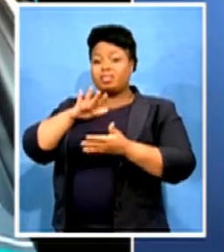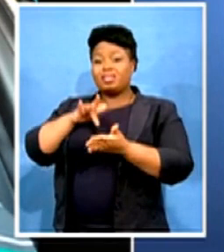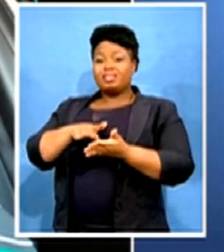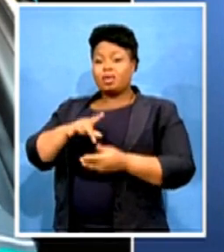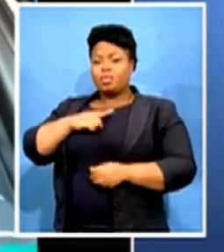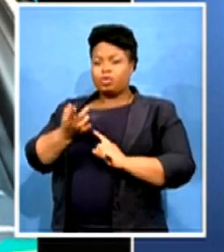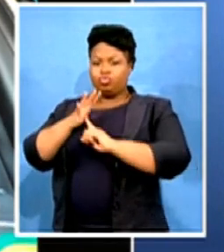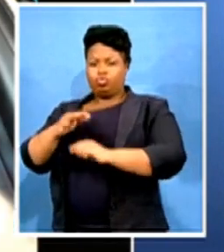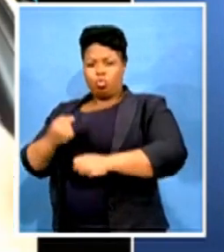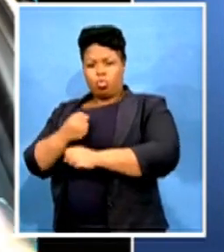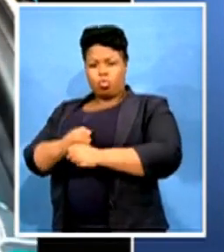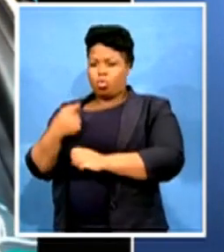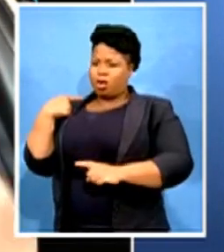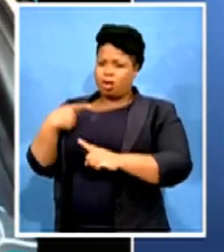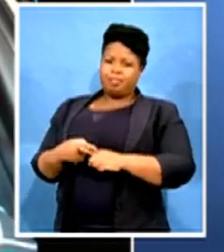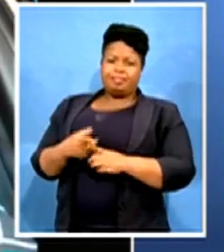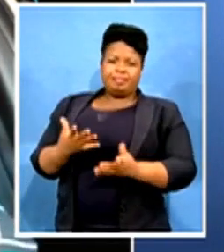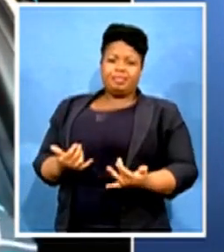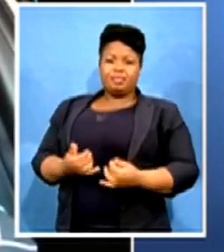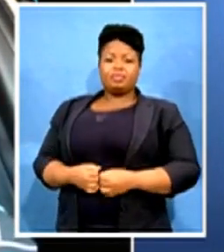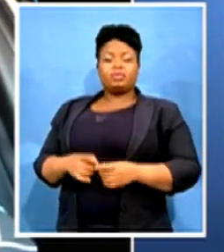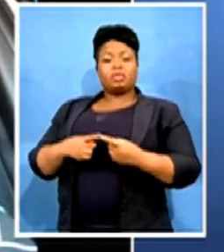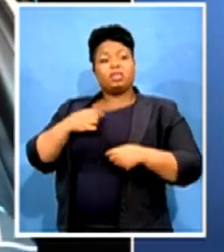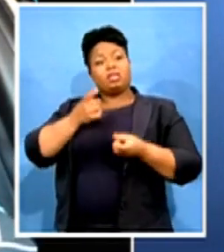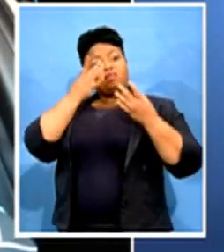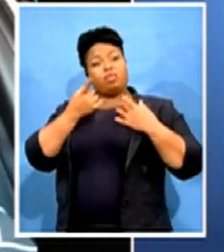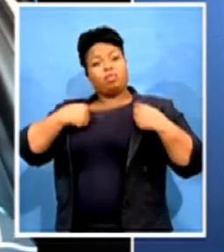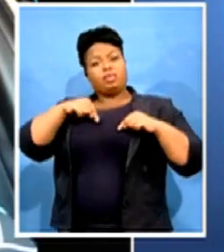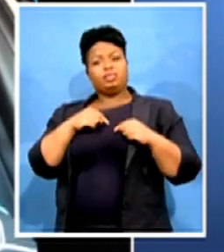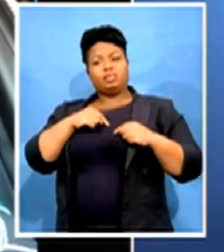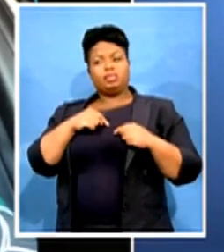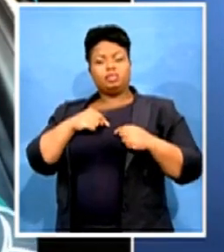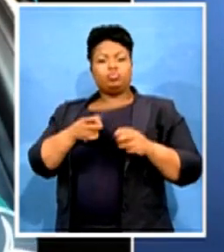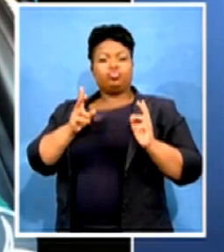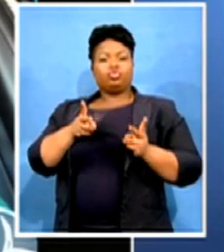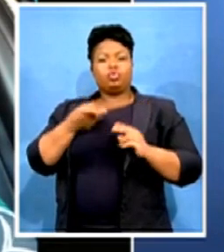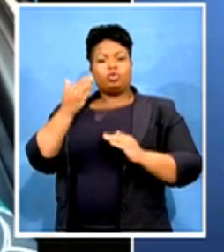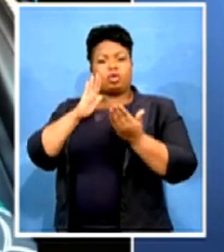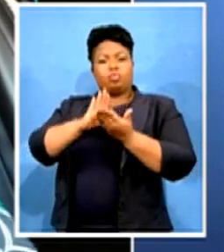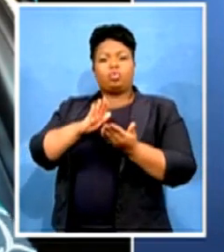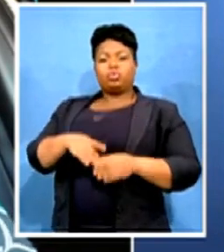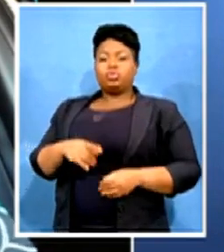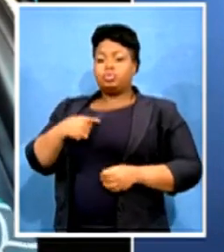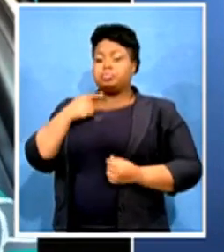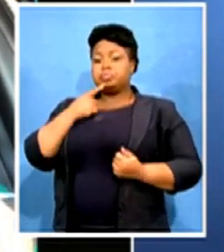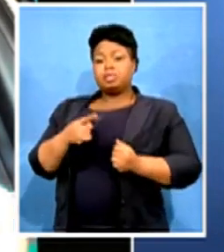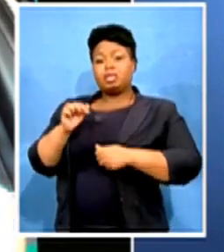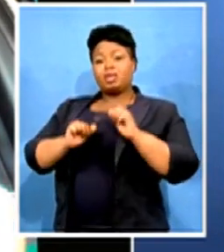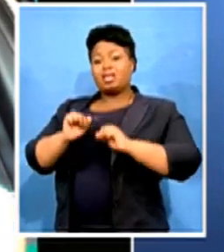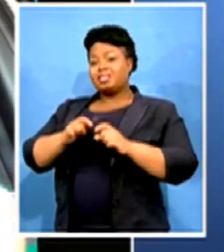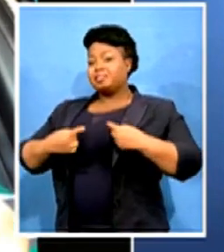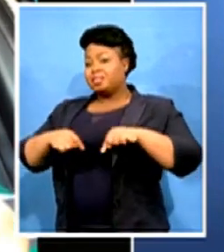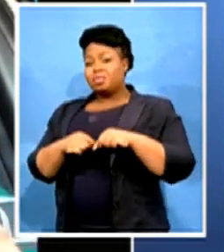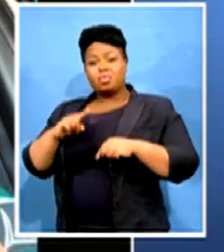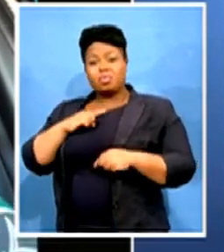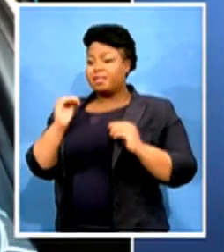we are being told on a generic approach to say they have been assessed. There's never been a fair assessment and we cannot.